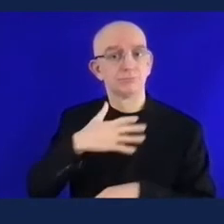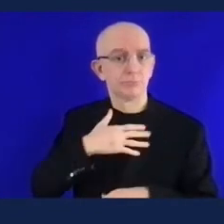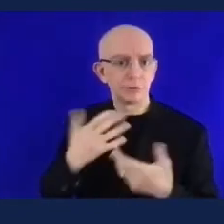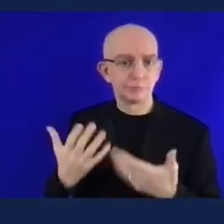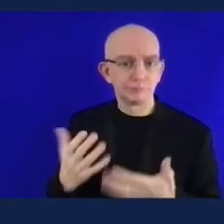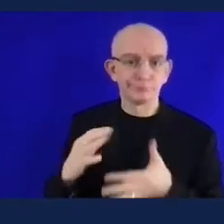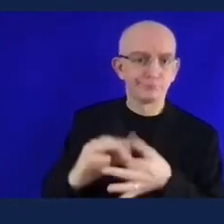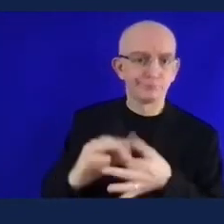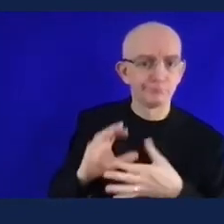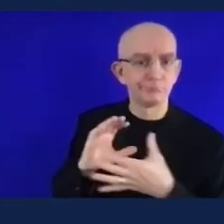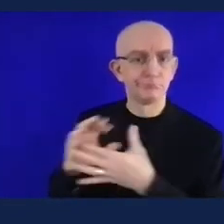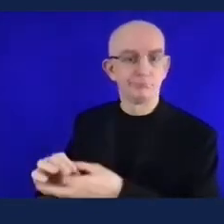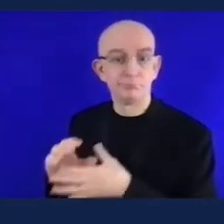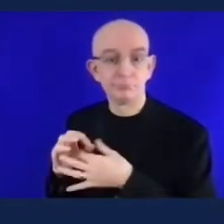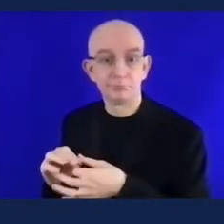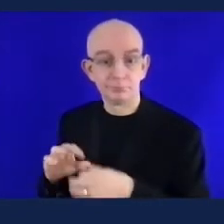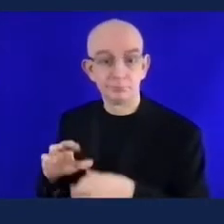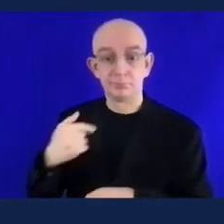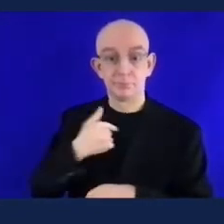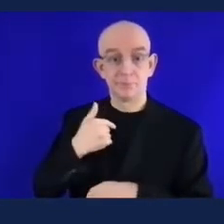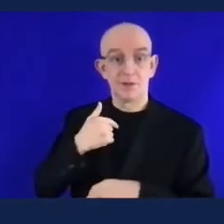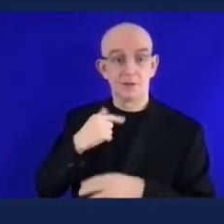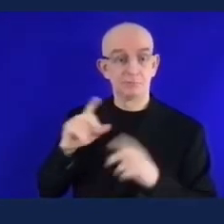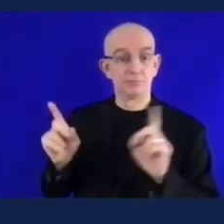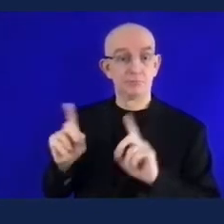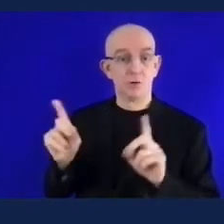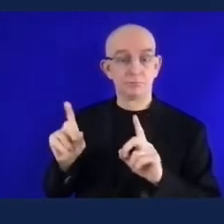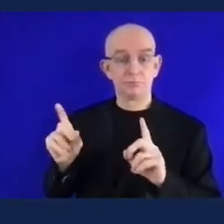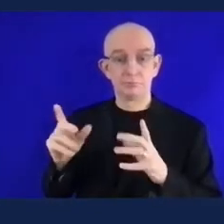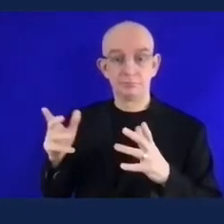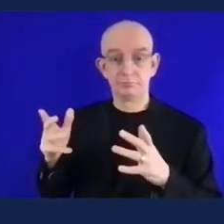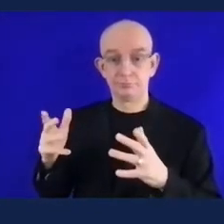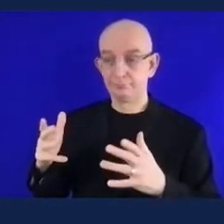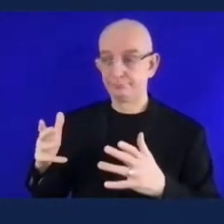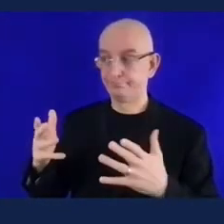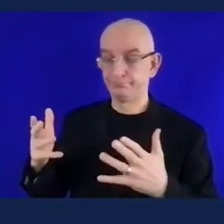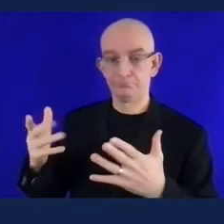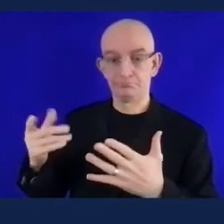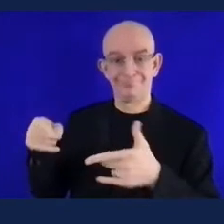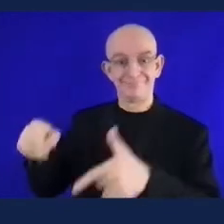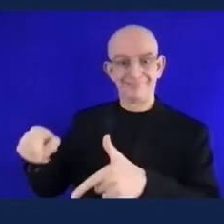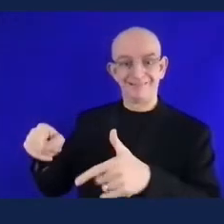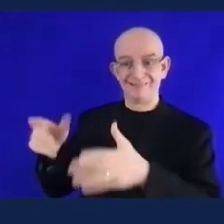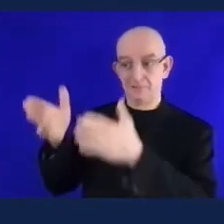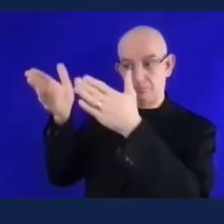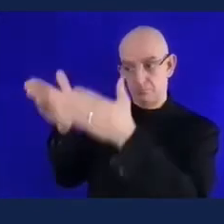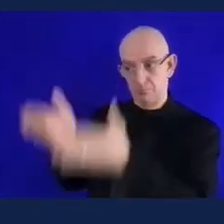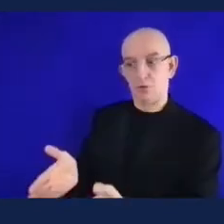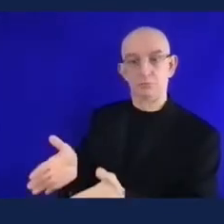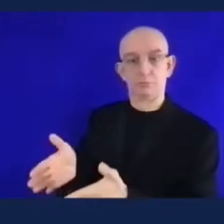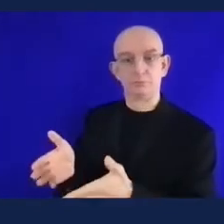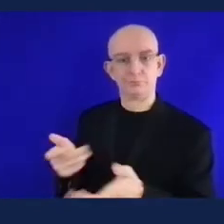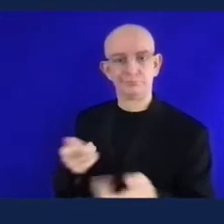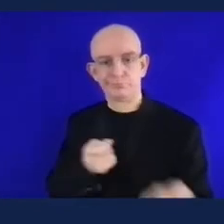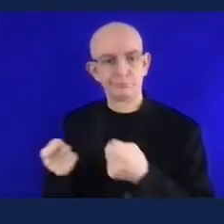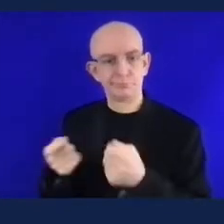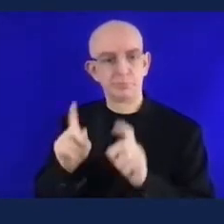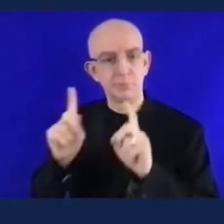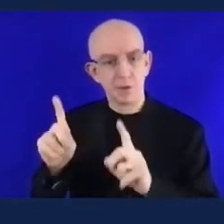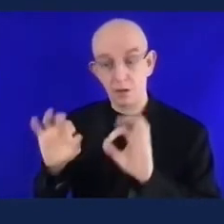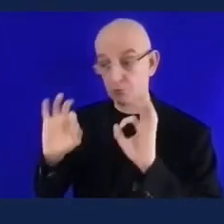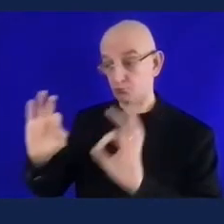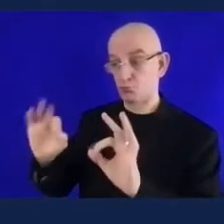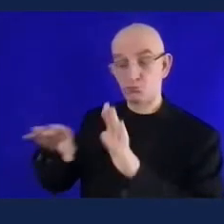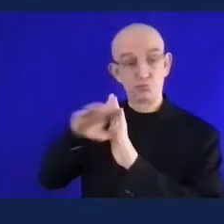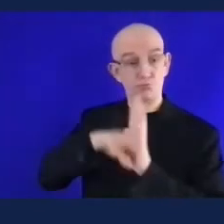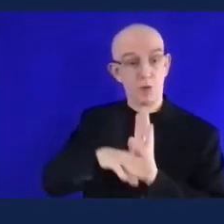and are partnered with all their league clubs over there so huge there are a number of clubs in the premiership as well